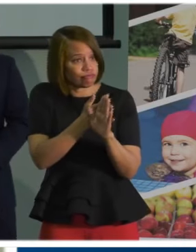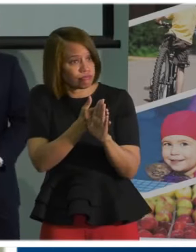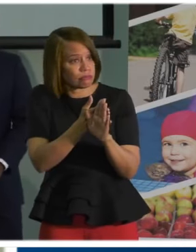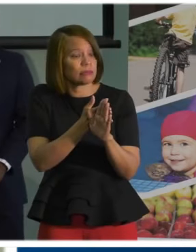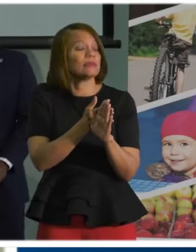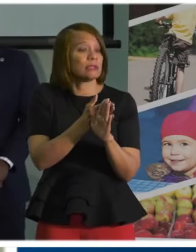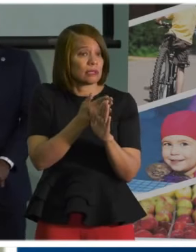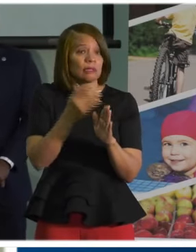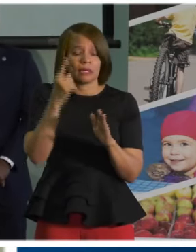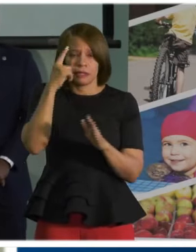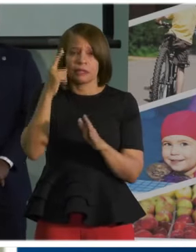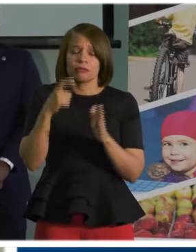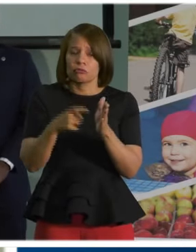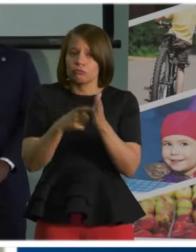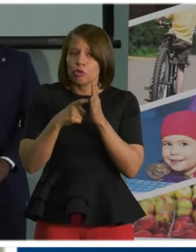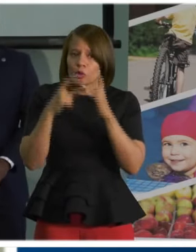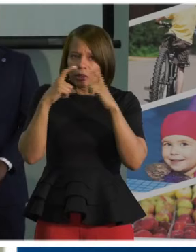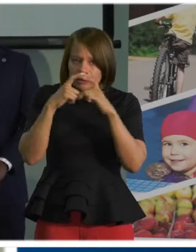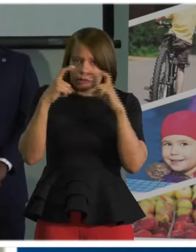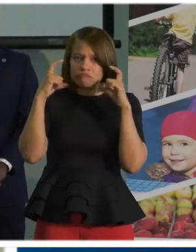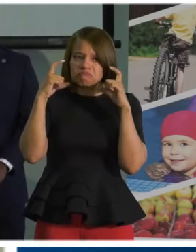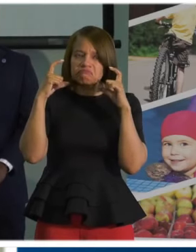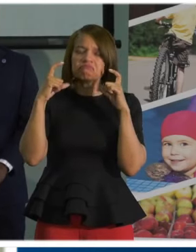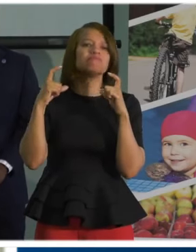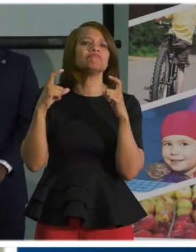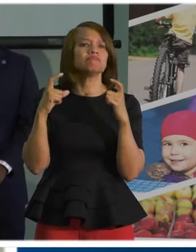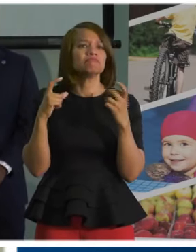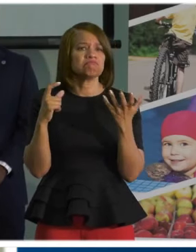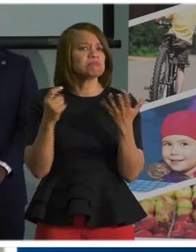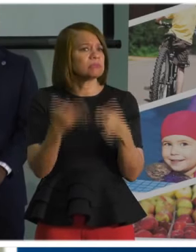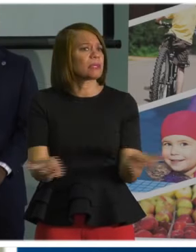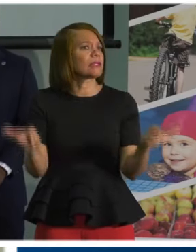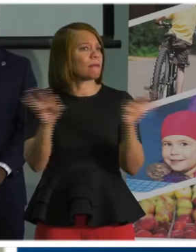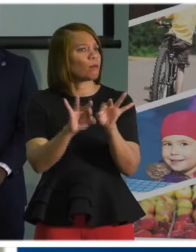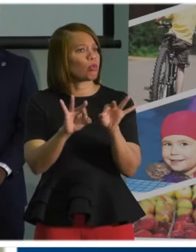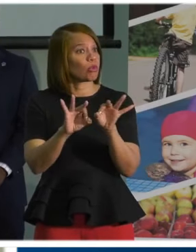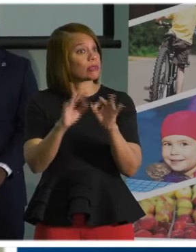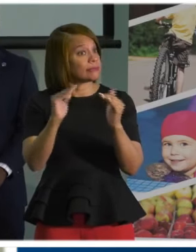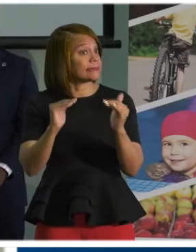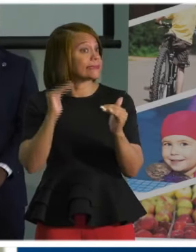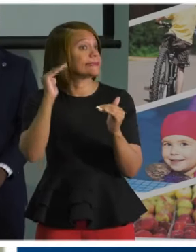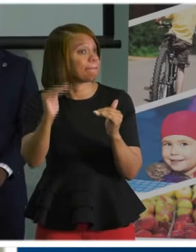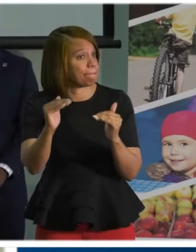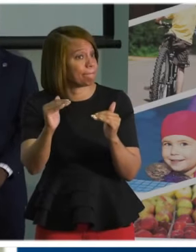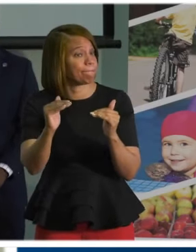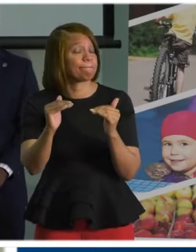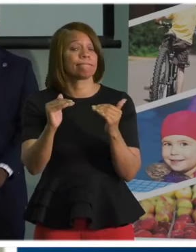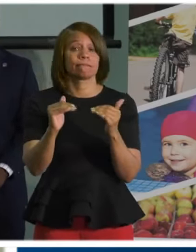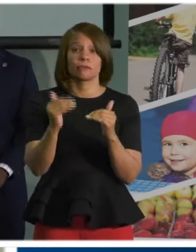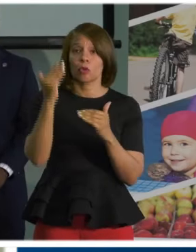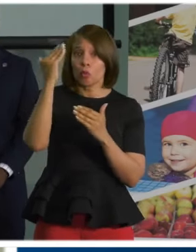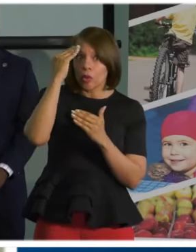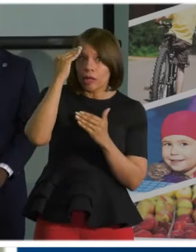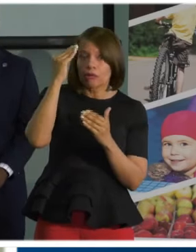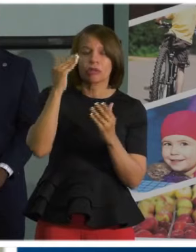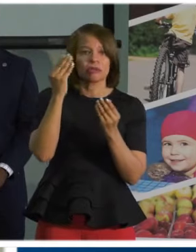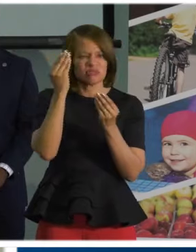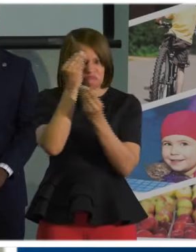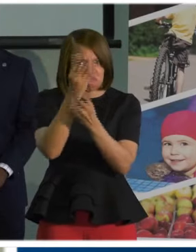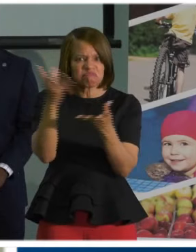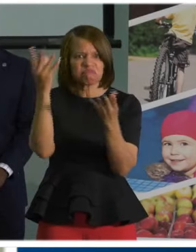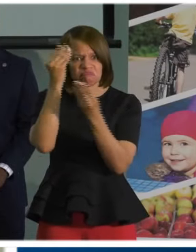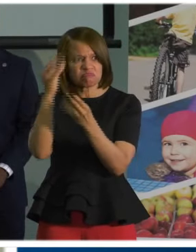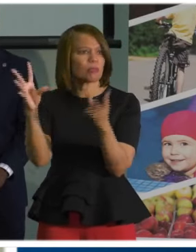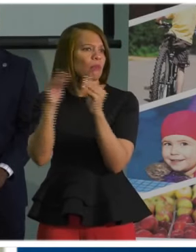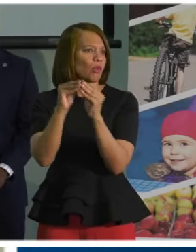requiring, uh, a facial covering and mask, uh, is an important next step, raising awareness, raising the profile, uh,